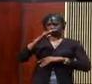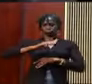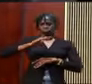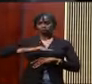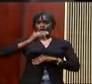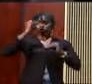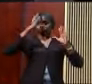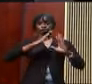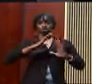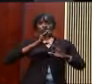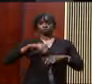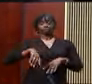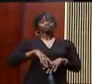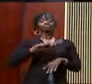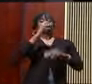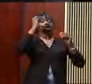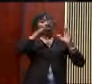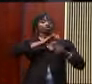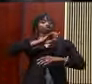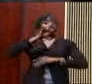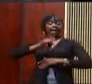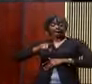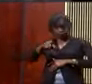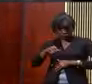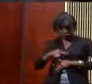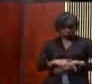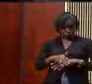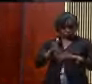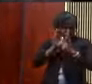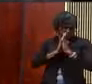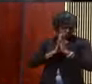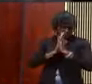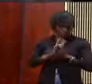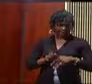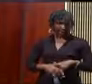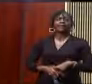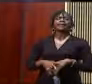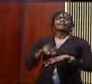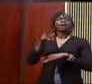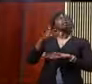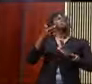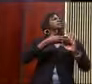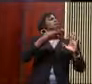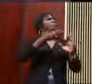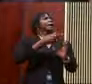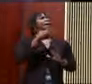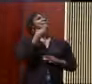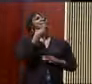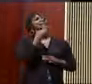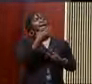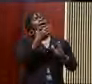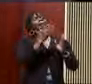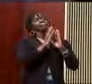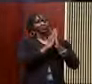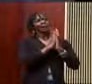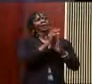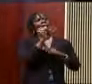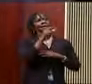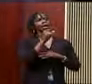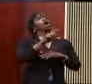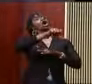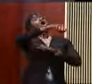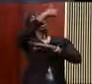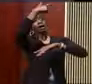sometimes I say my prayers, but then other times I pray my prayers. Y'all didn't shout. I pray my